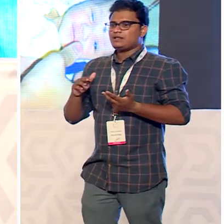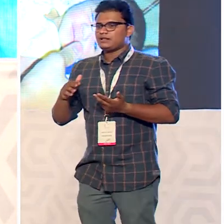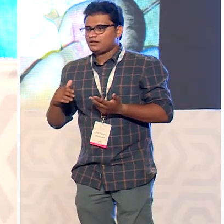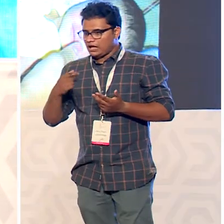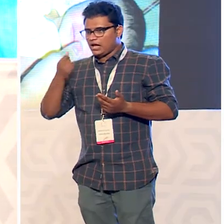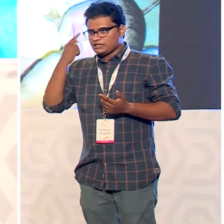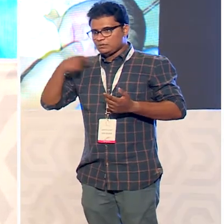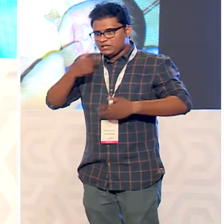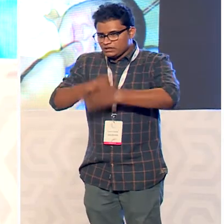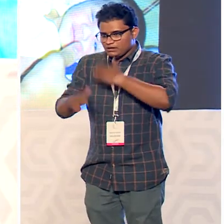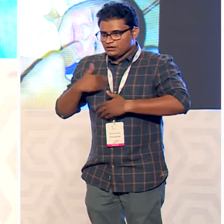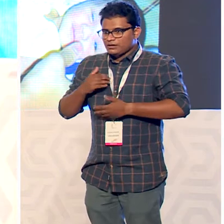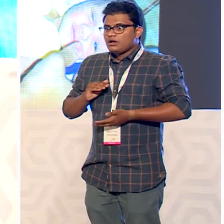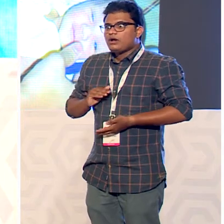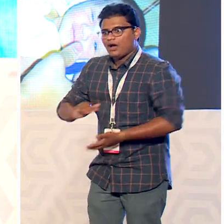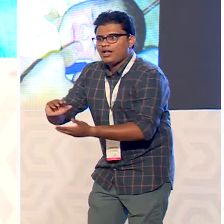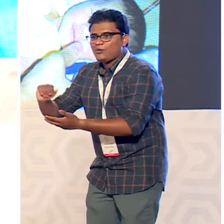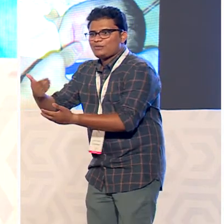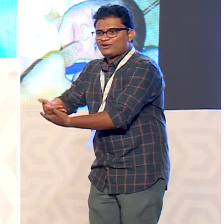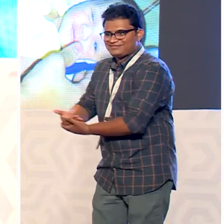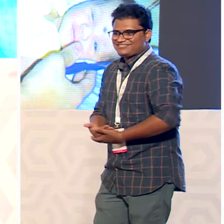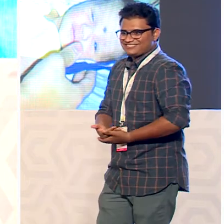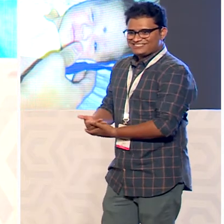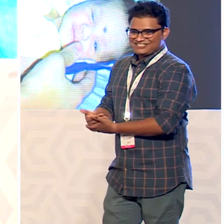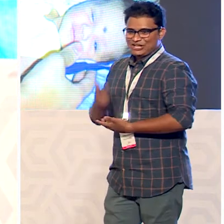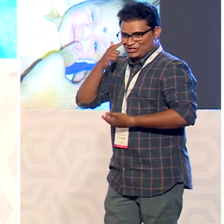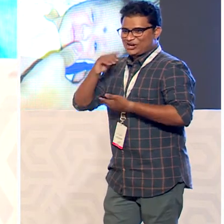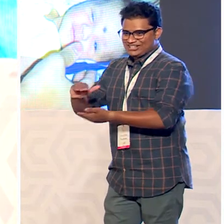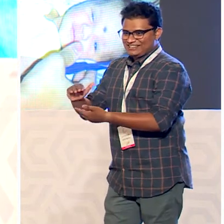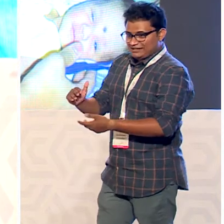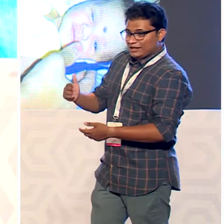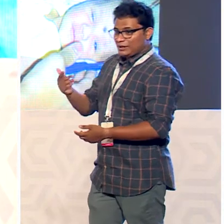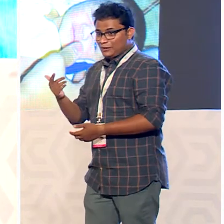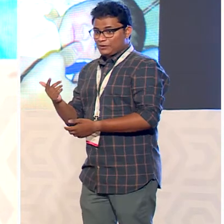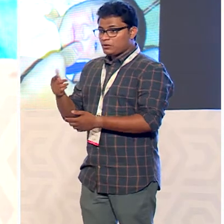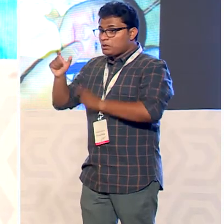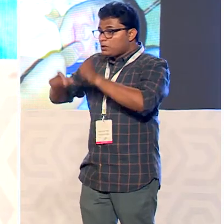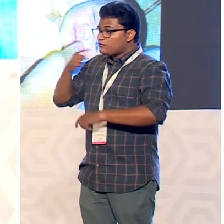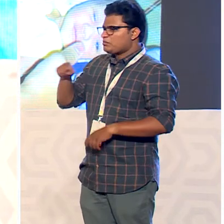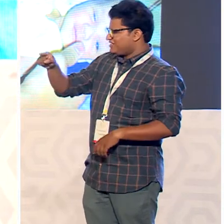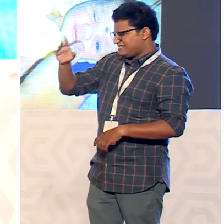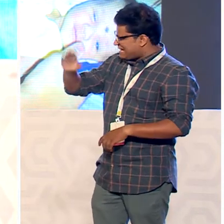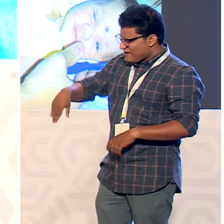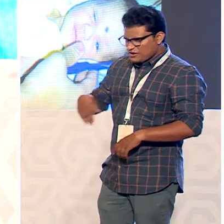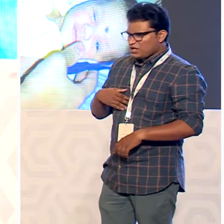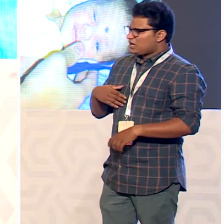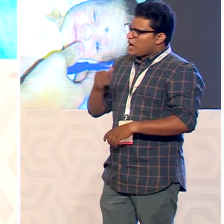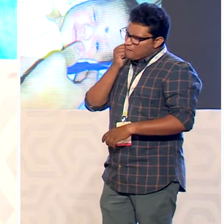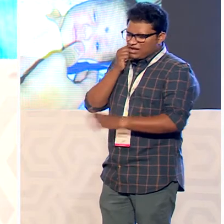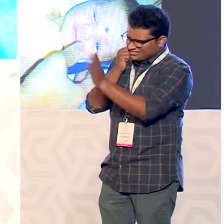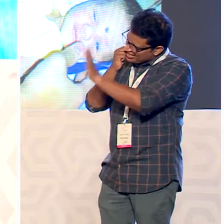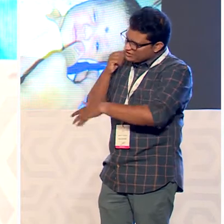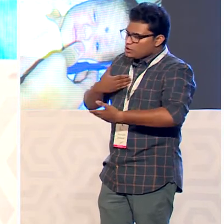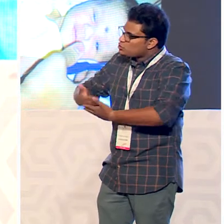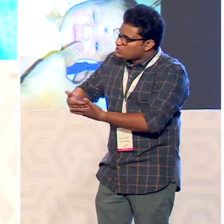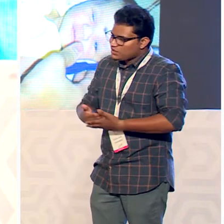i gave birth to another child daughter a lot of people said i can never be a good mother i my children never will never